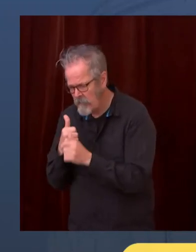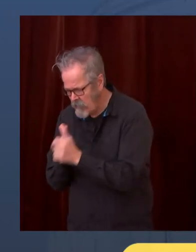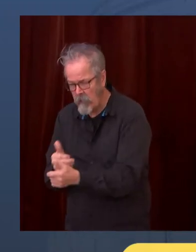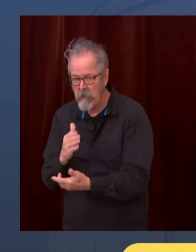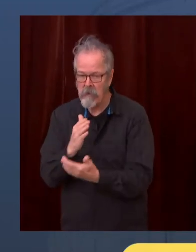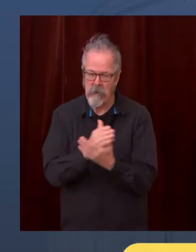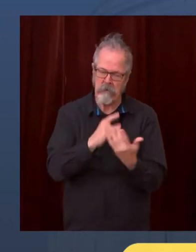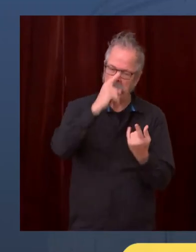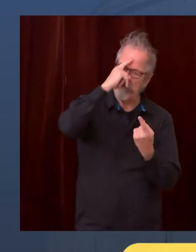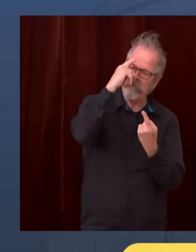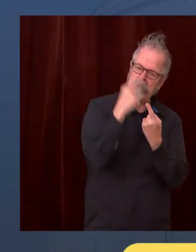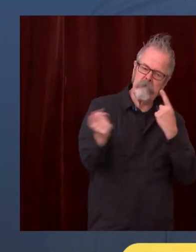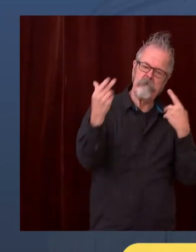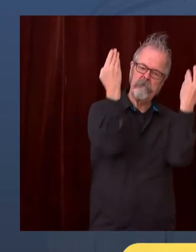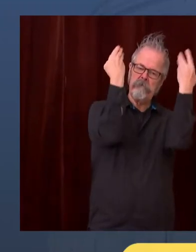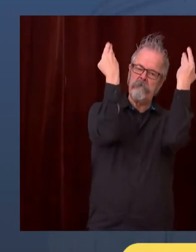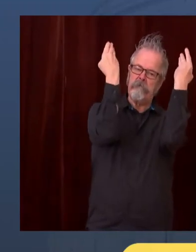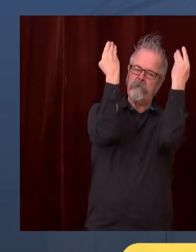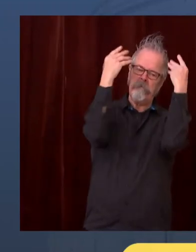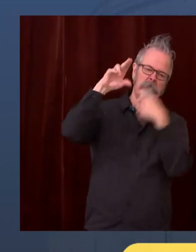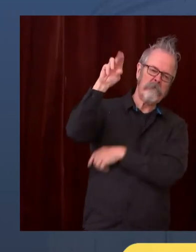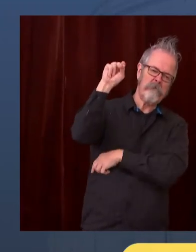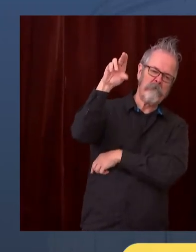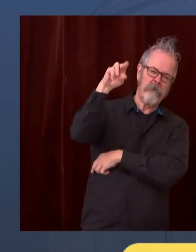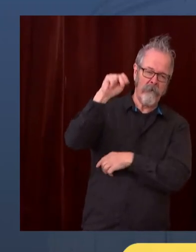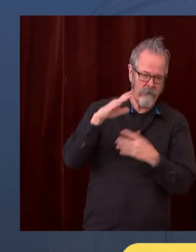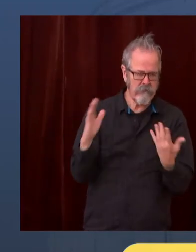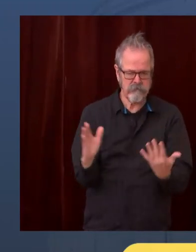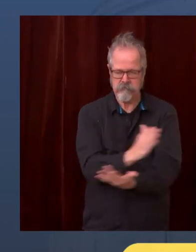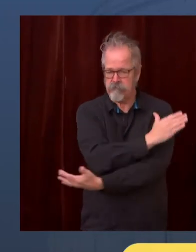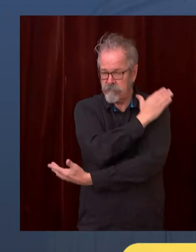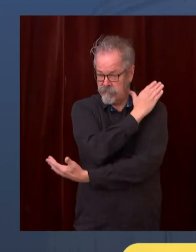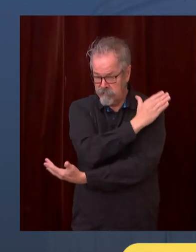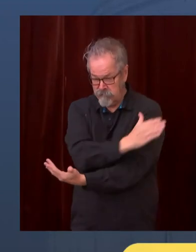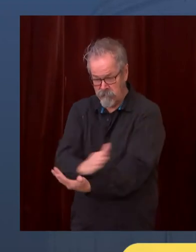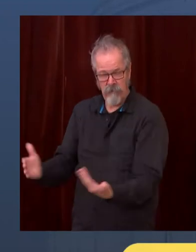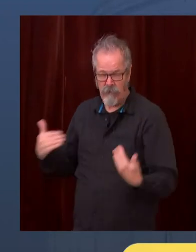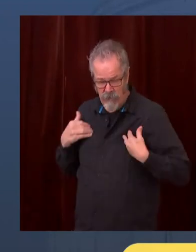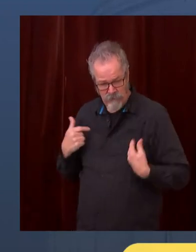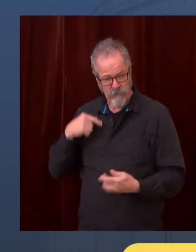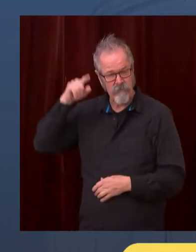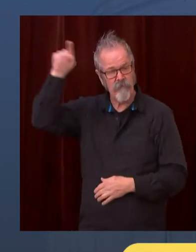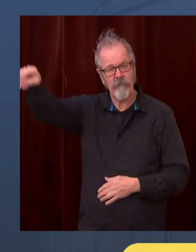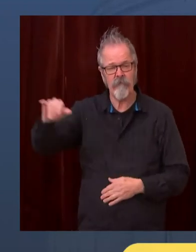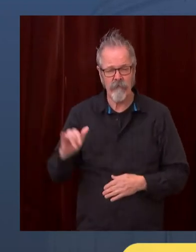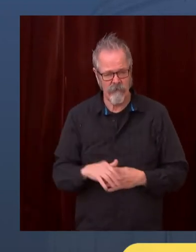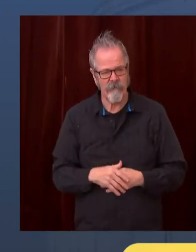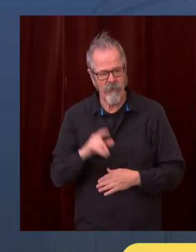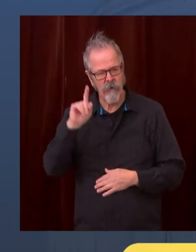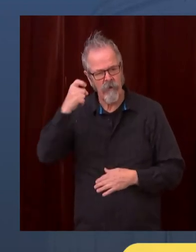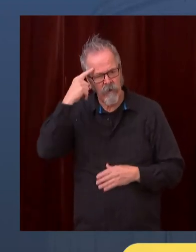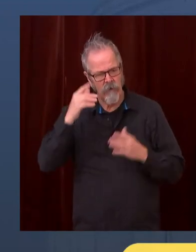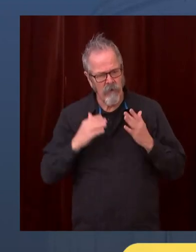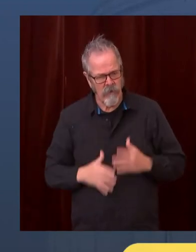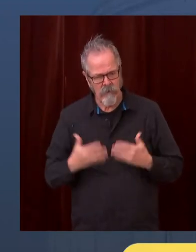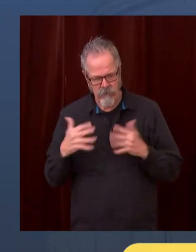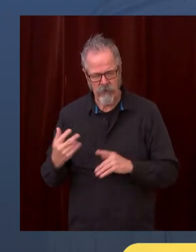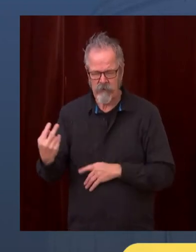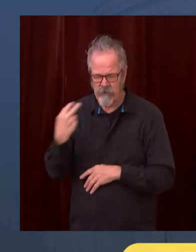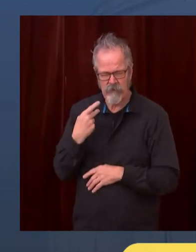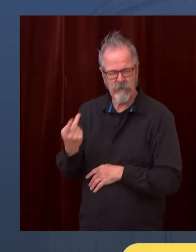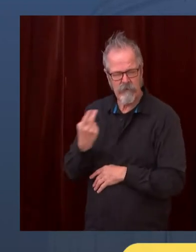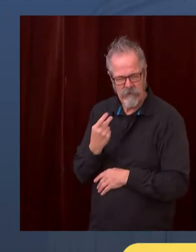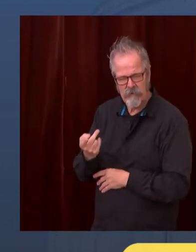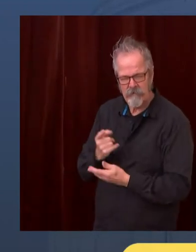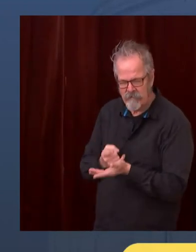the governor and I spoke about this, that all the decisions that are made are very difficult during this pandemic because there are trade-offs to all of